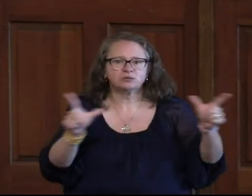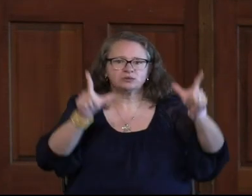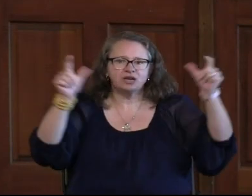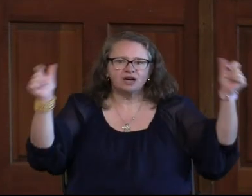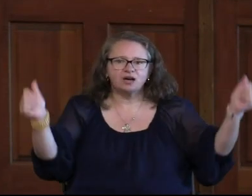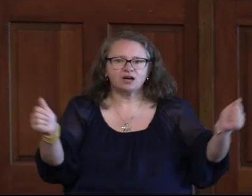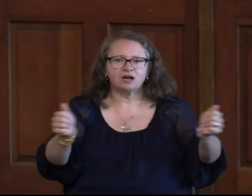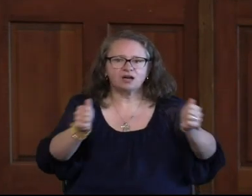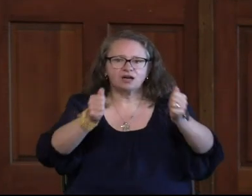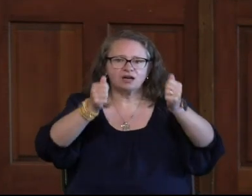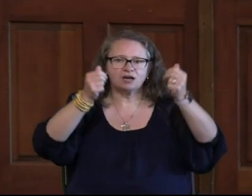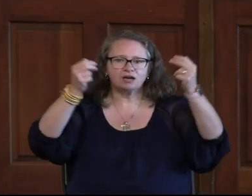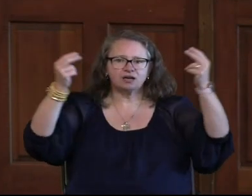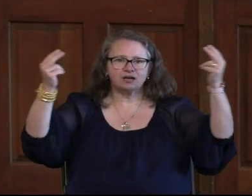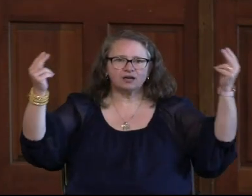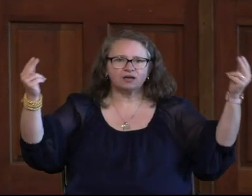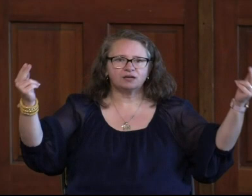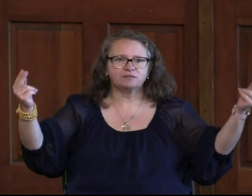Alleluia.